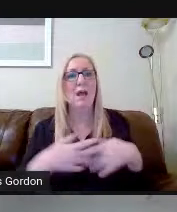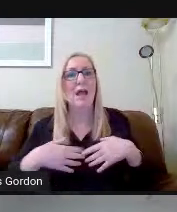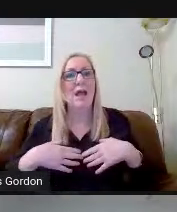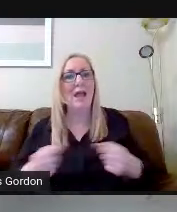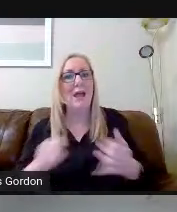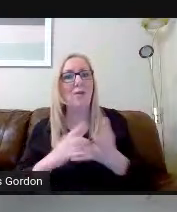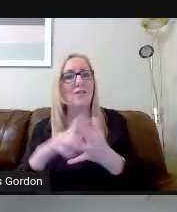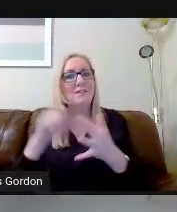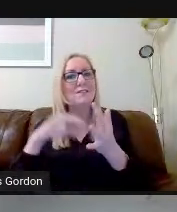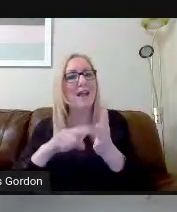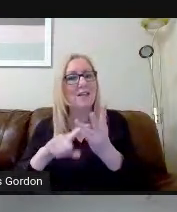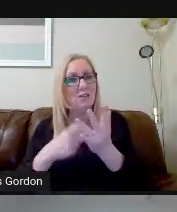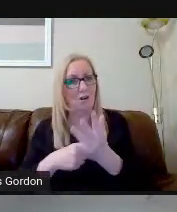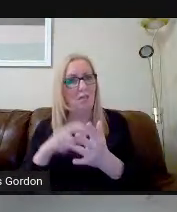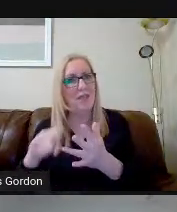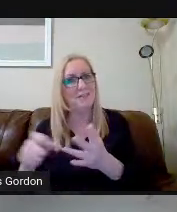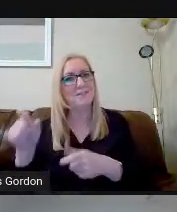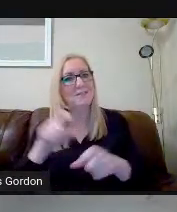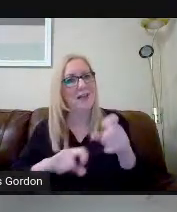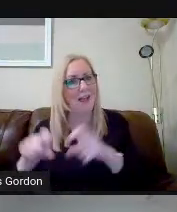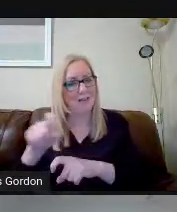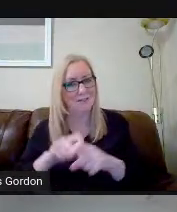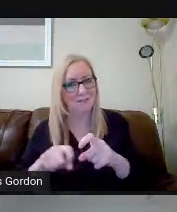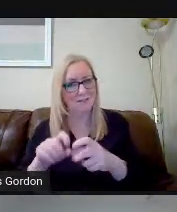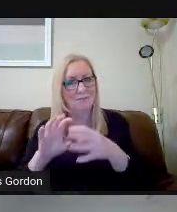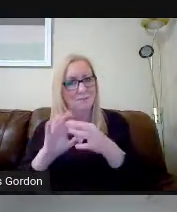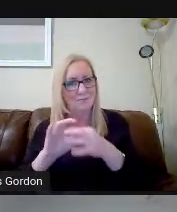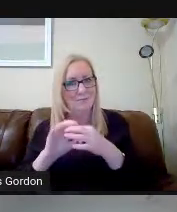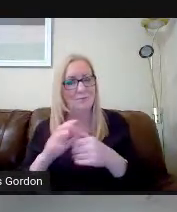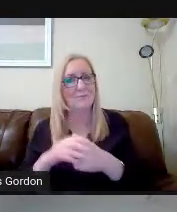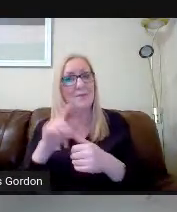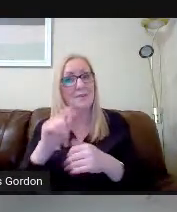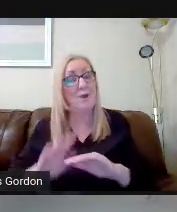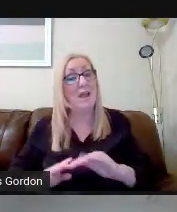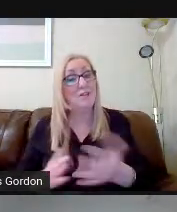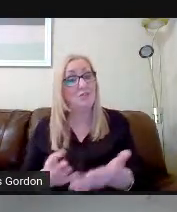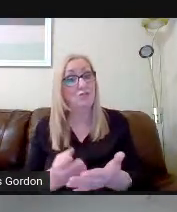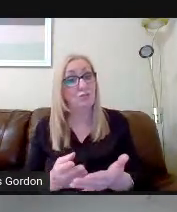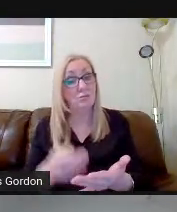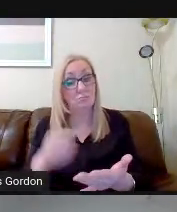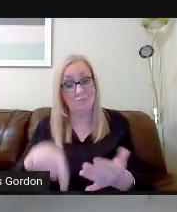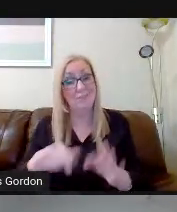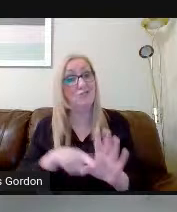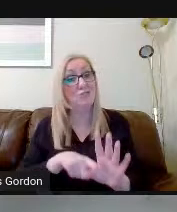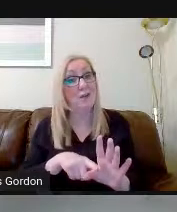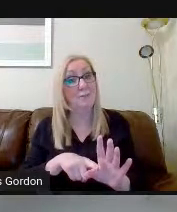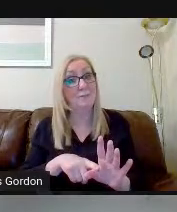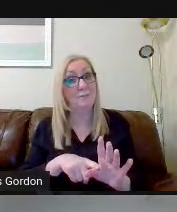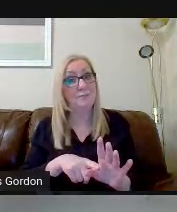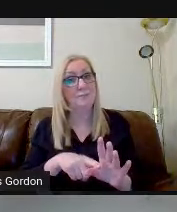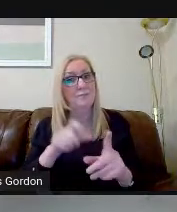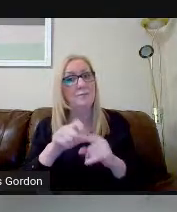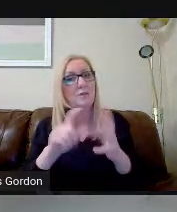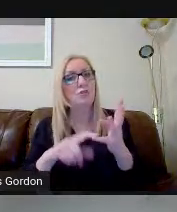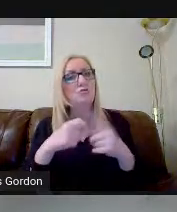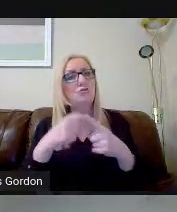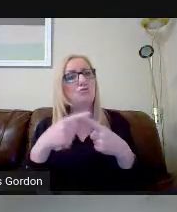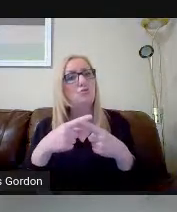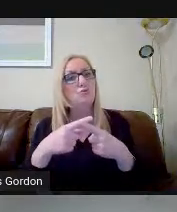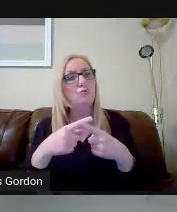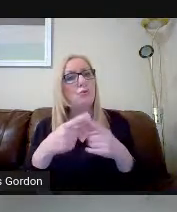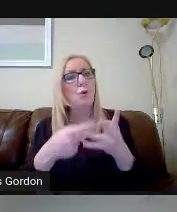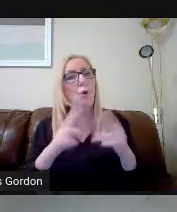which is the Science Faculty, were introduced this session. Duke of Edinburgh was introduced